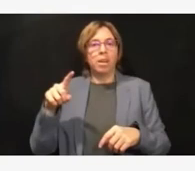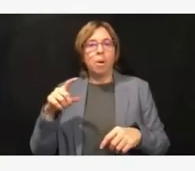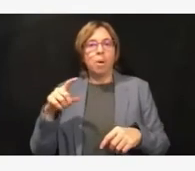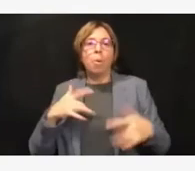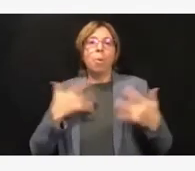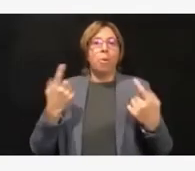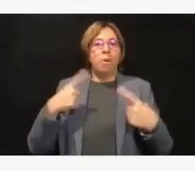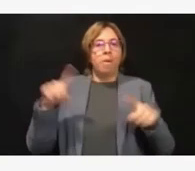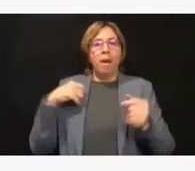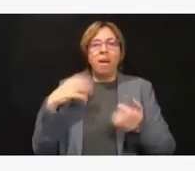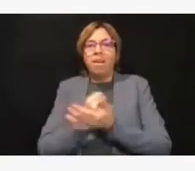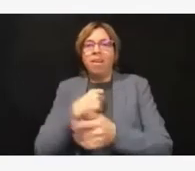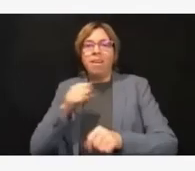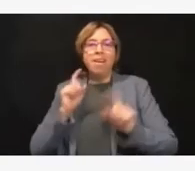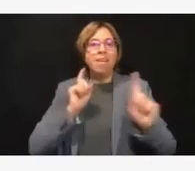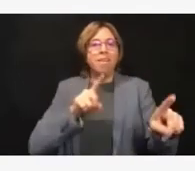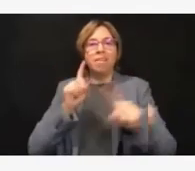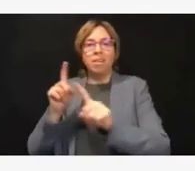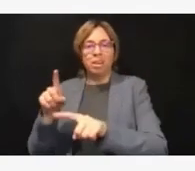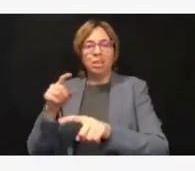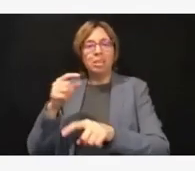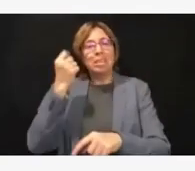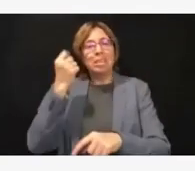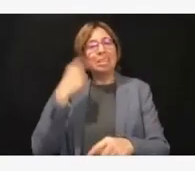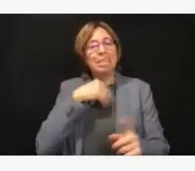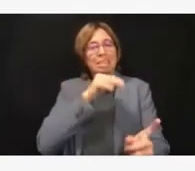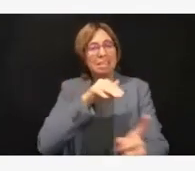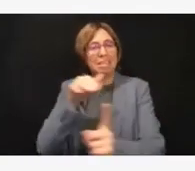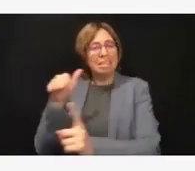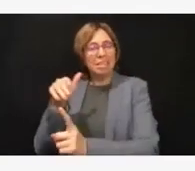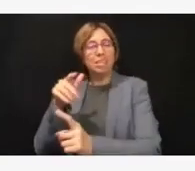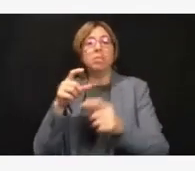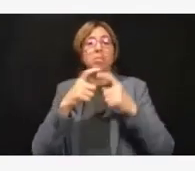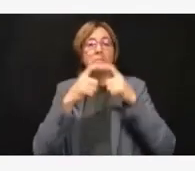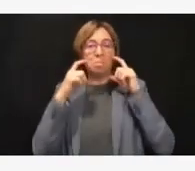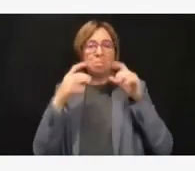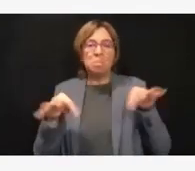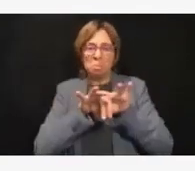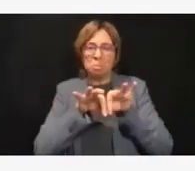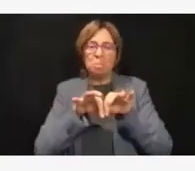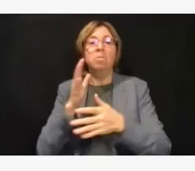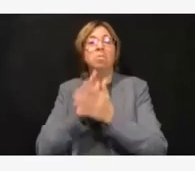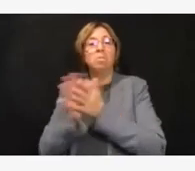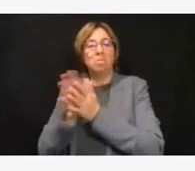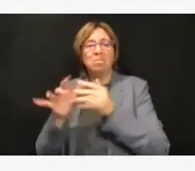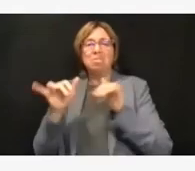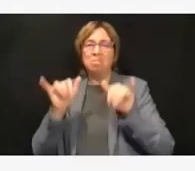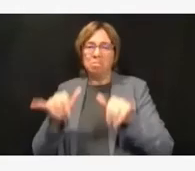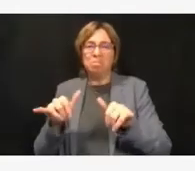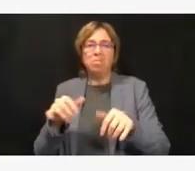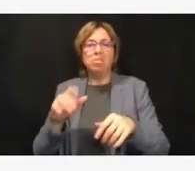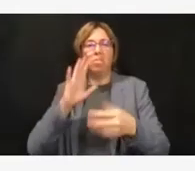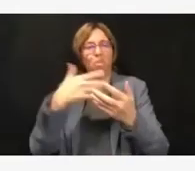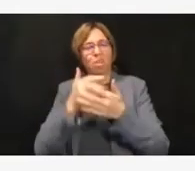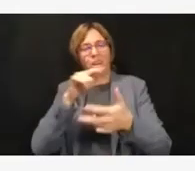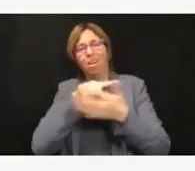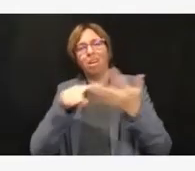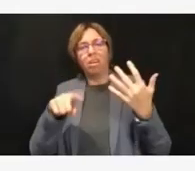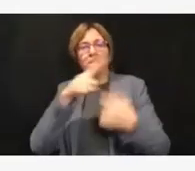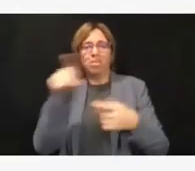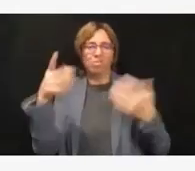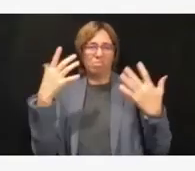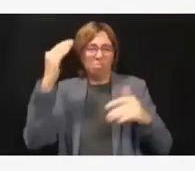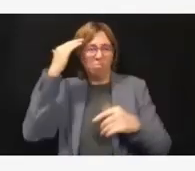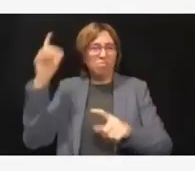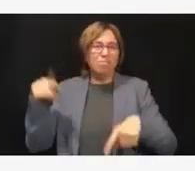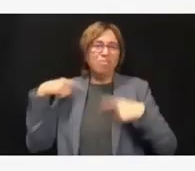masking, hand-washing, all the other things that we know that can keep people safe. And monitor your gatherings and try to make sure